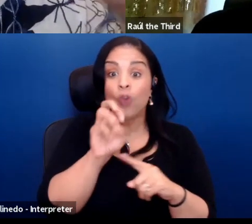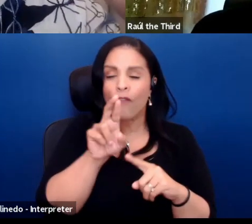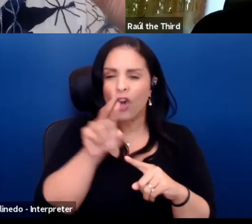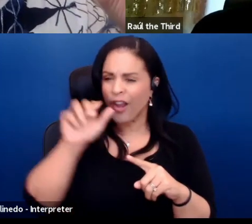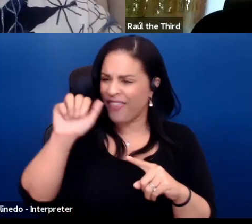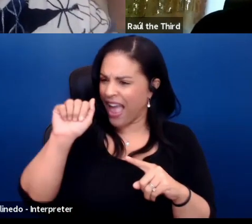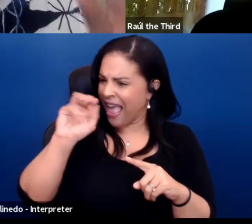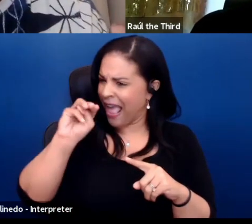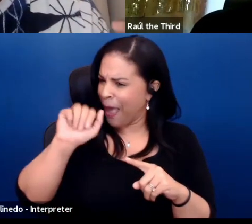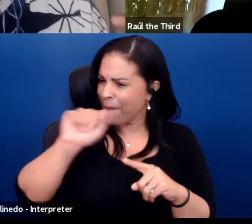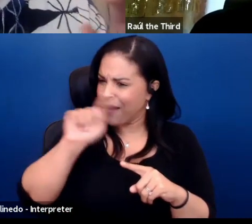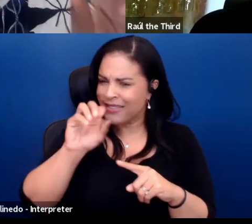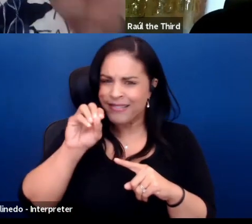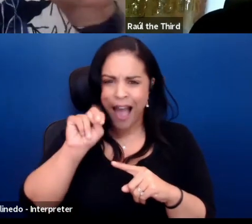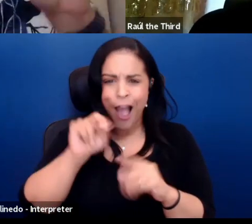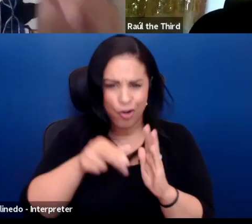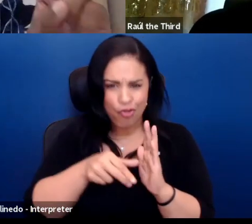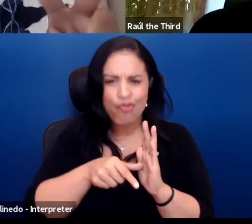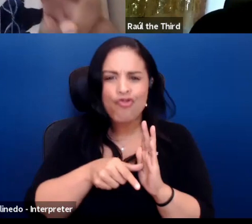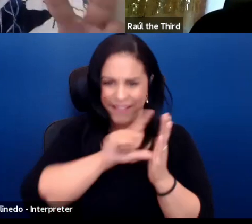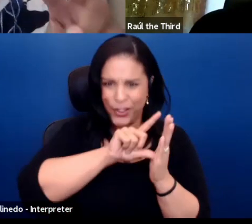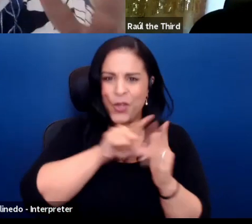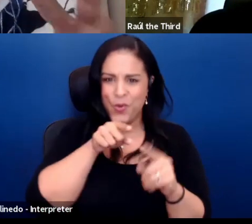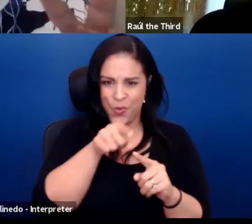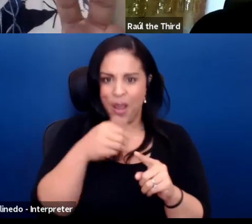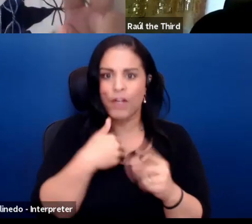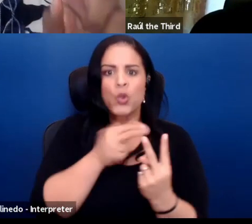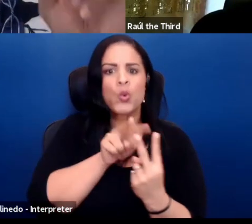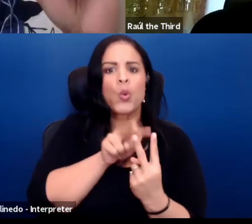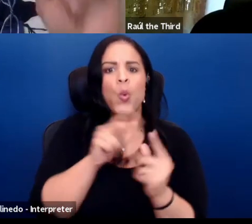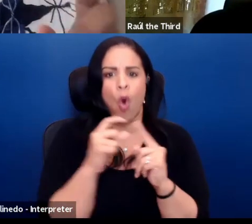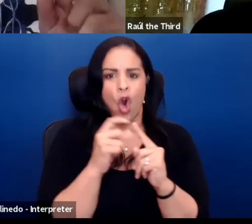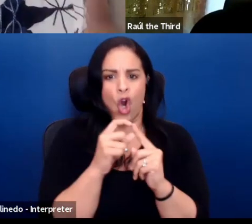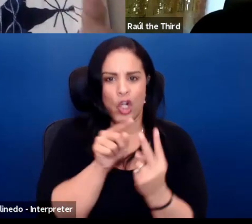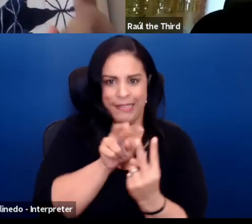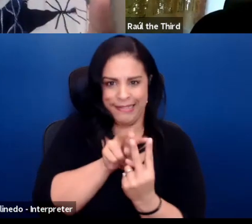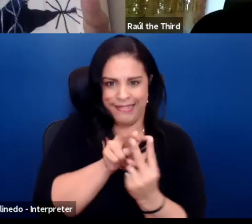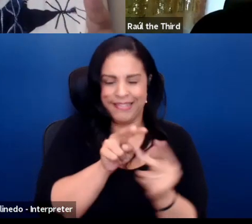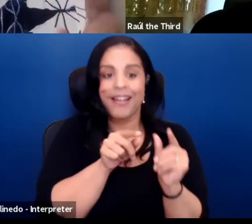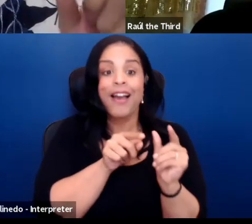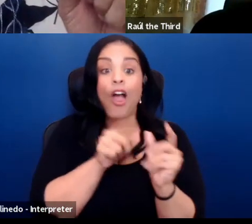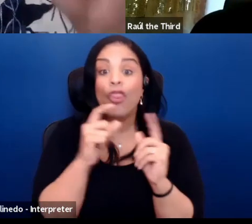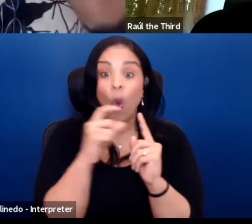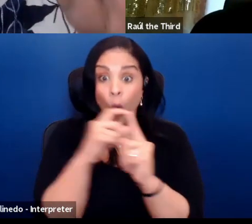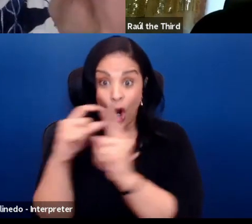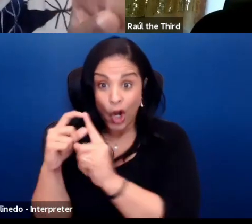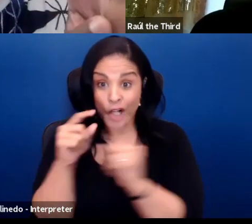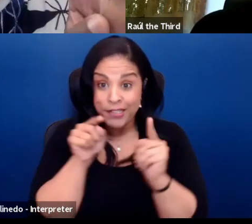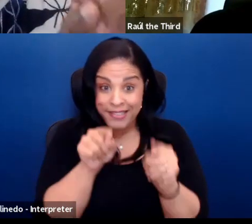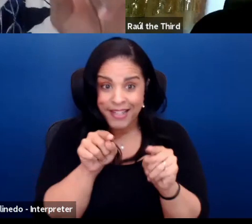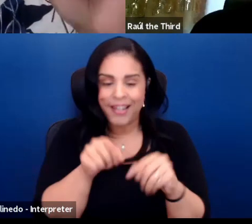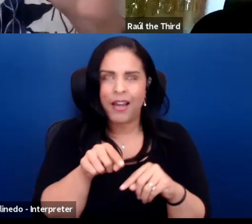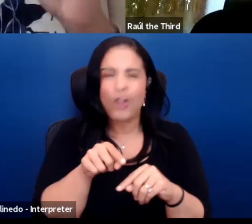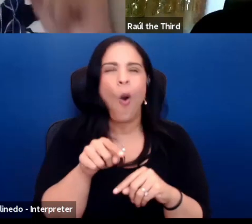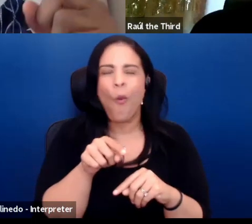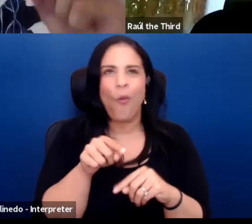review and it had two words in the review the words were well actually